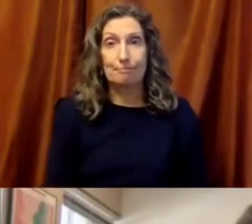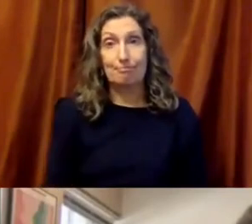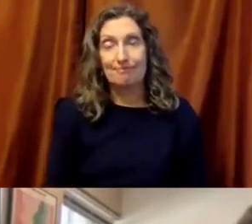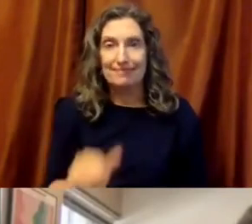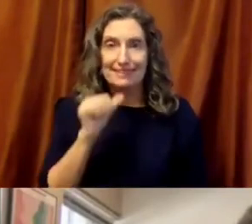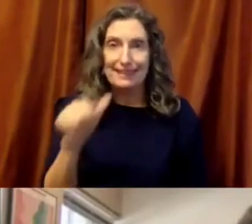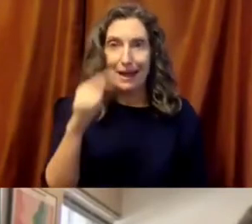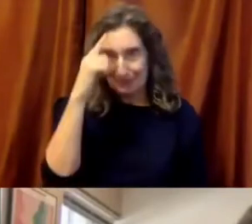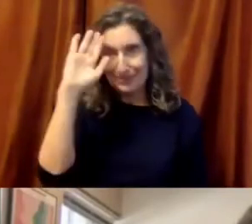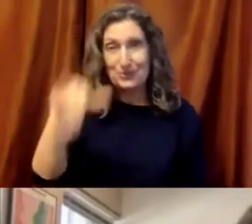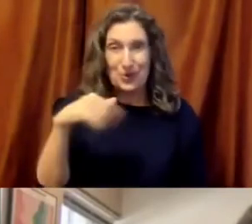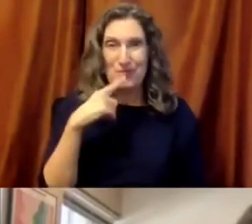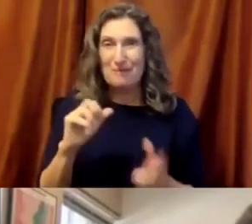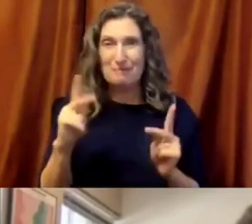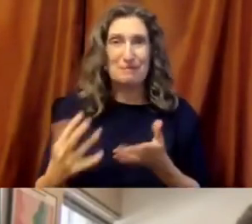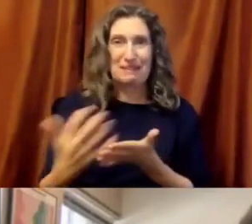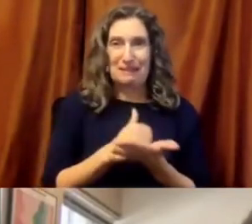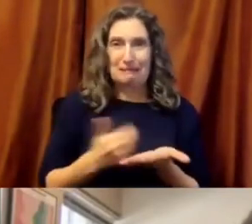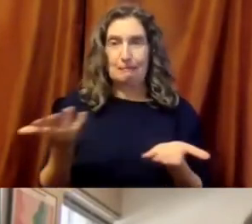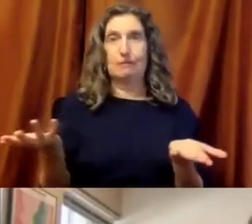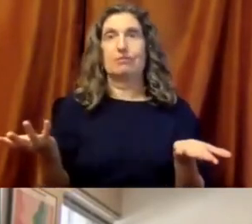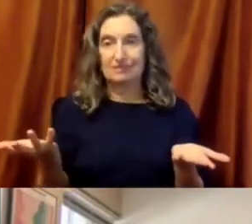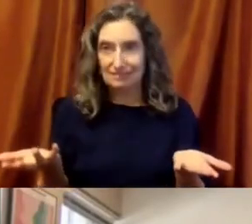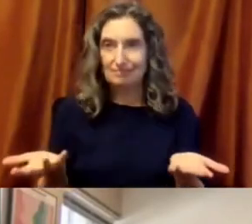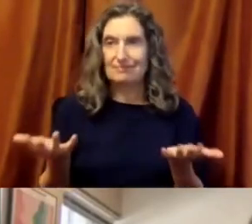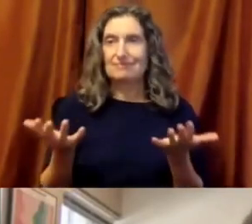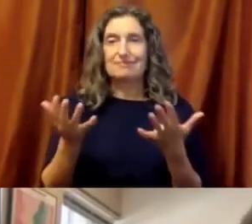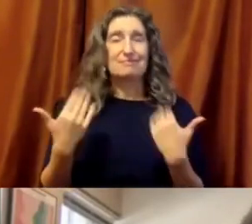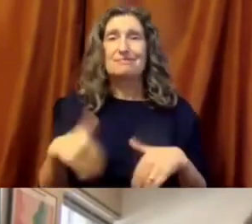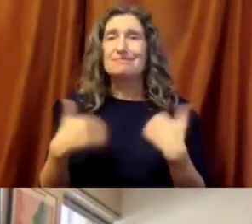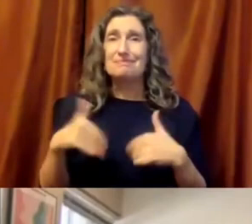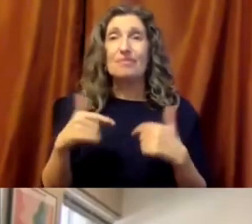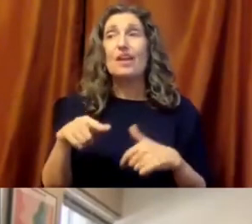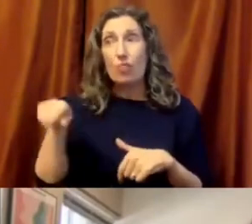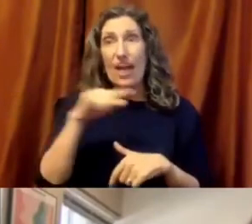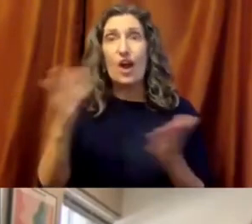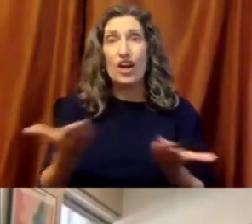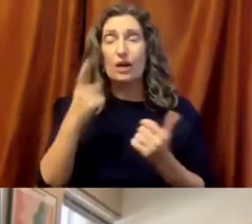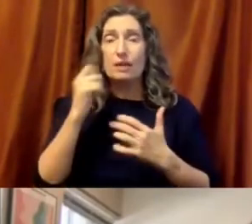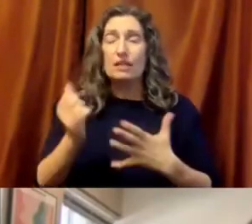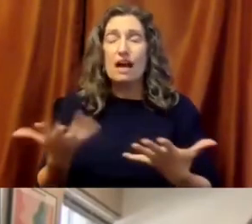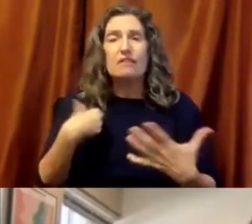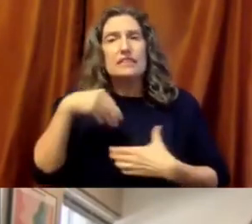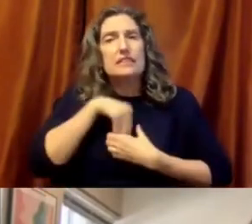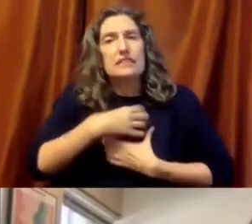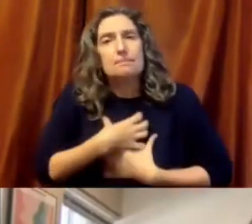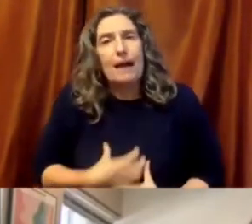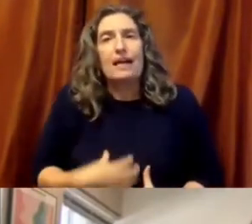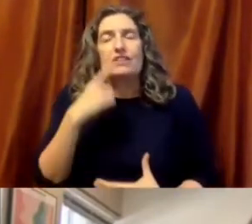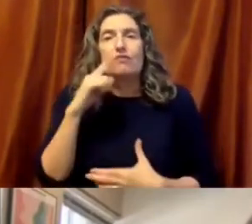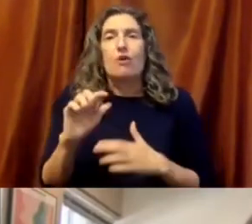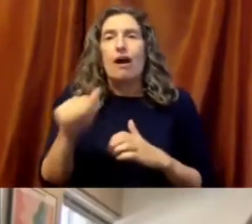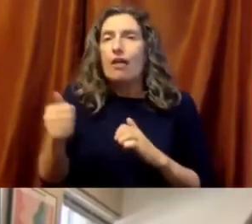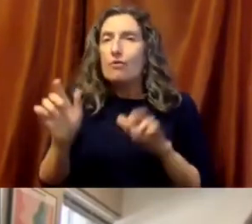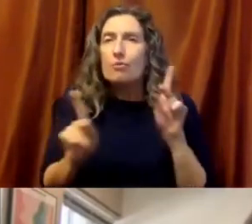not for the salary, you know, because if that were the case, they didn't, you know, look ahead at the salary schedule. They're here